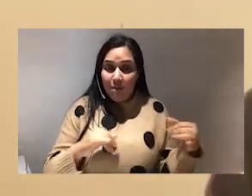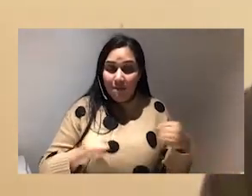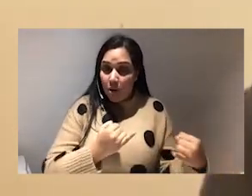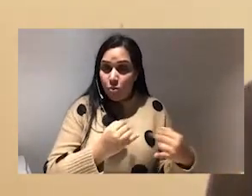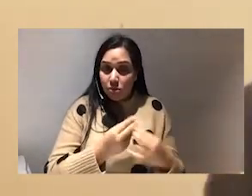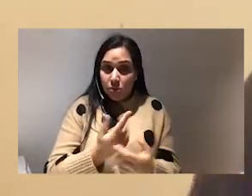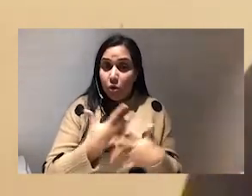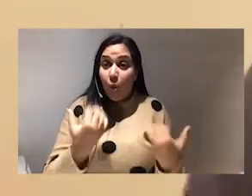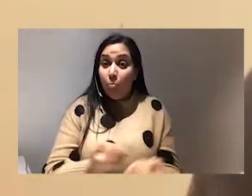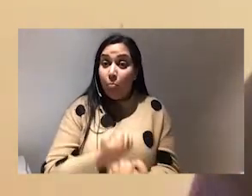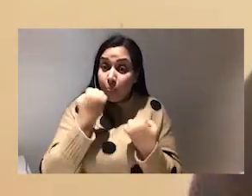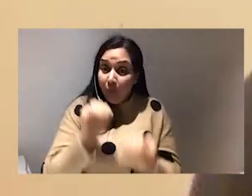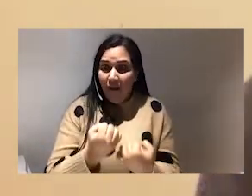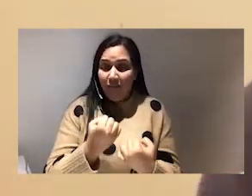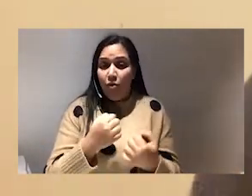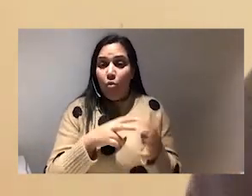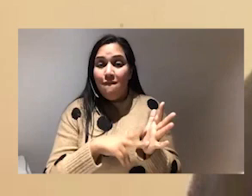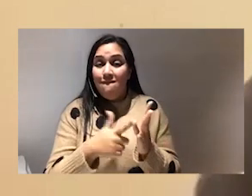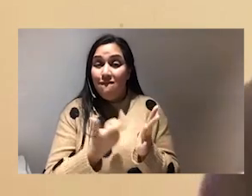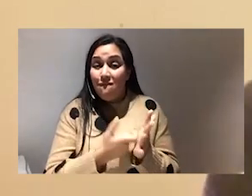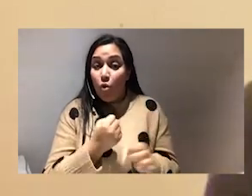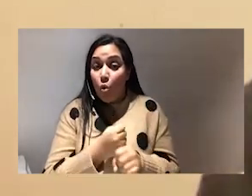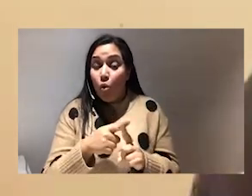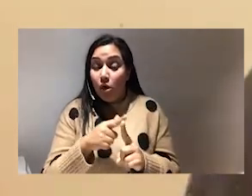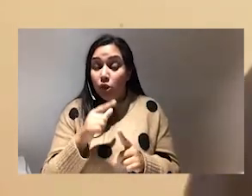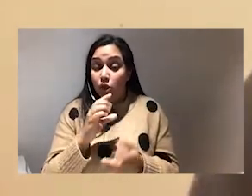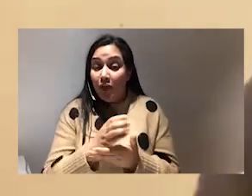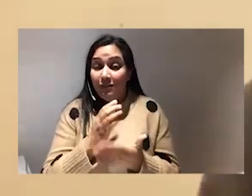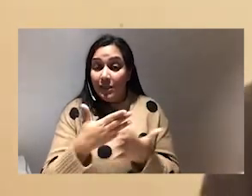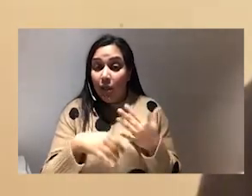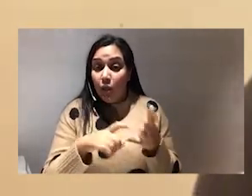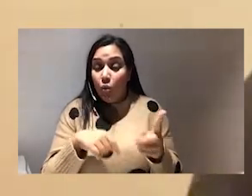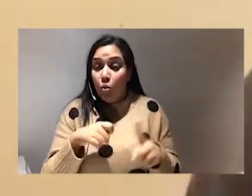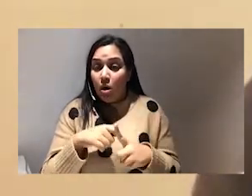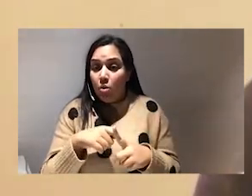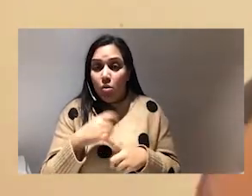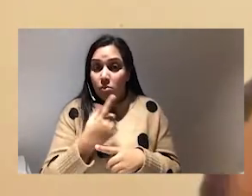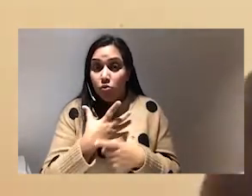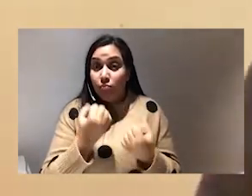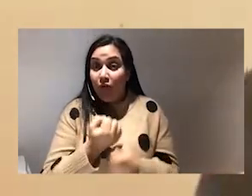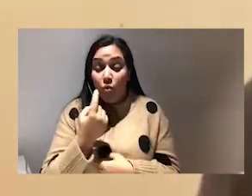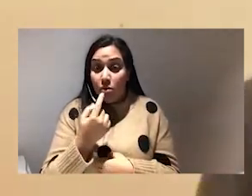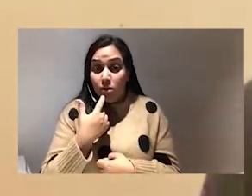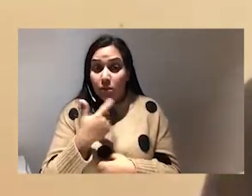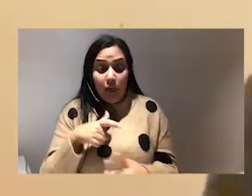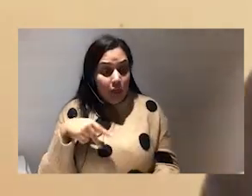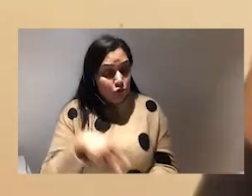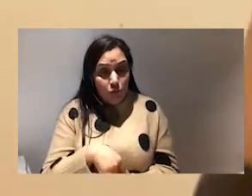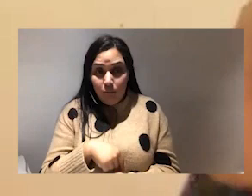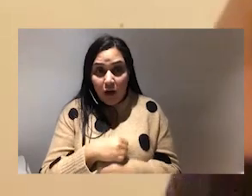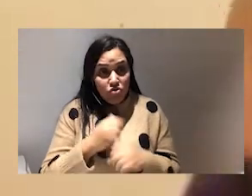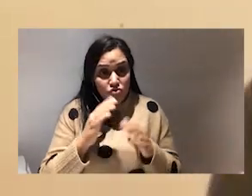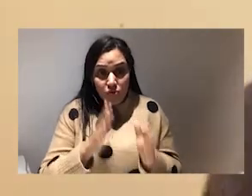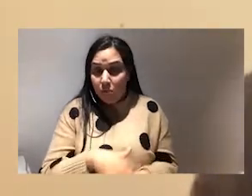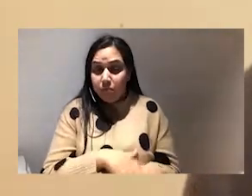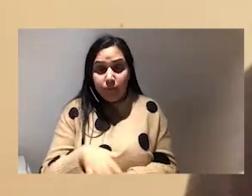powerful powerful vogue charities in the uk one of the most powerful ones and i stood my ground and